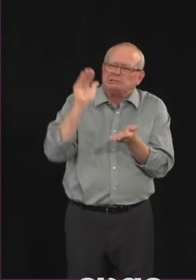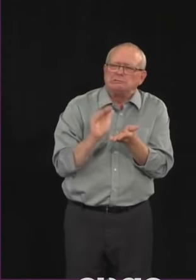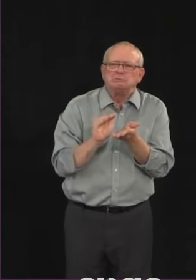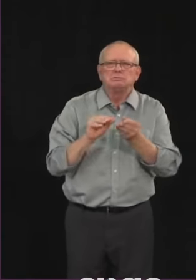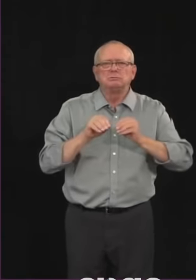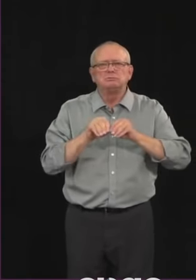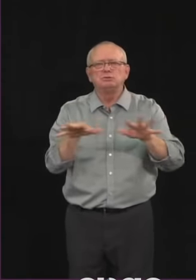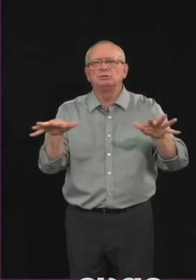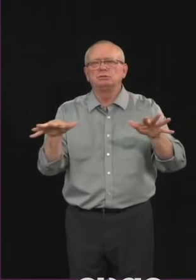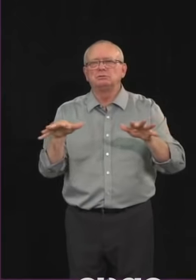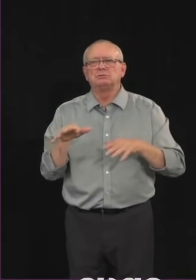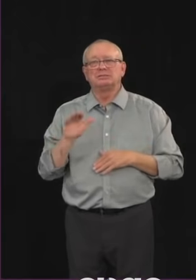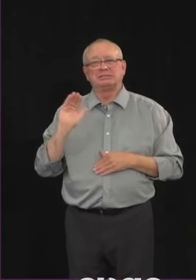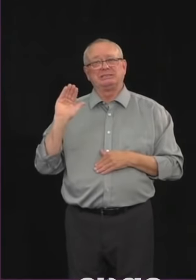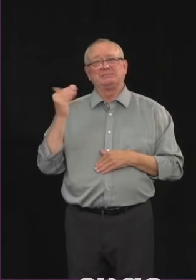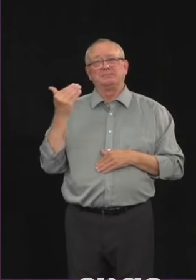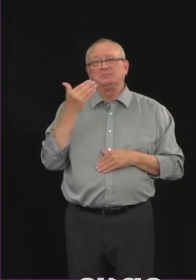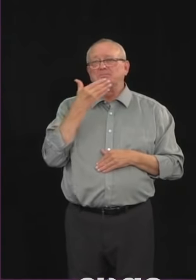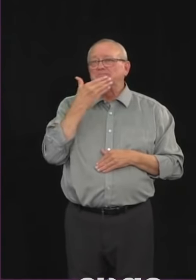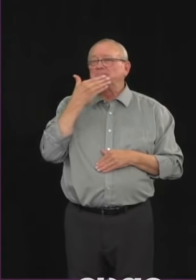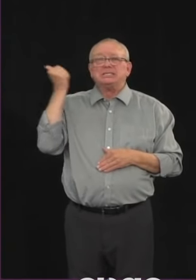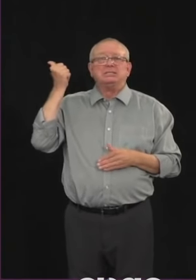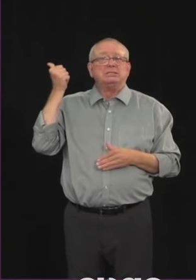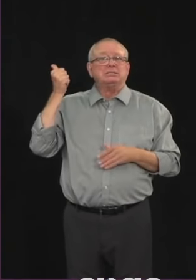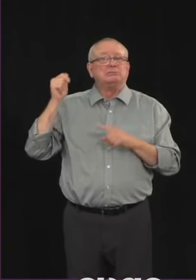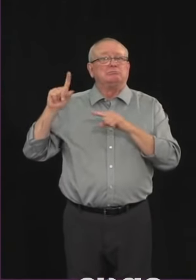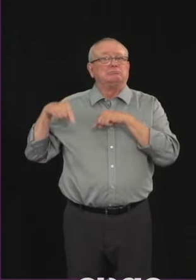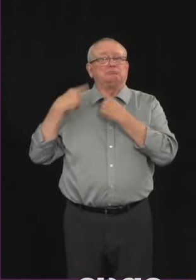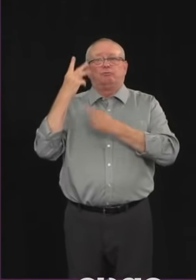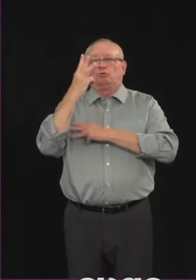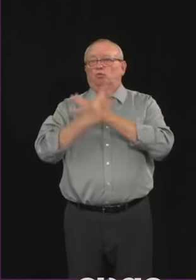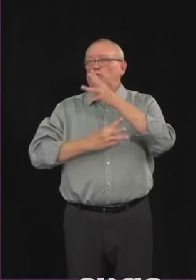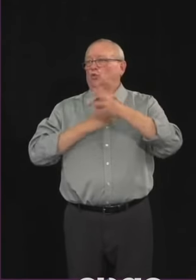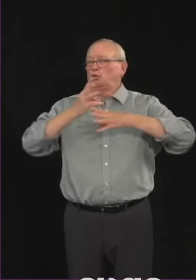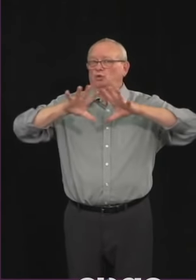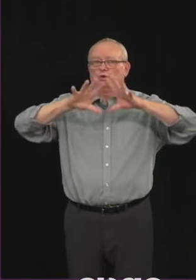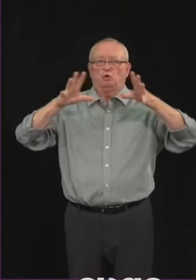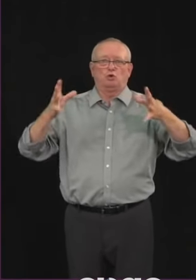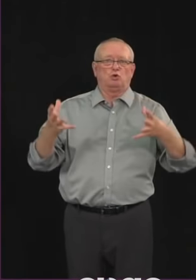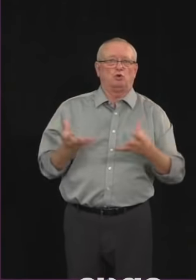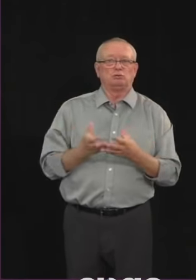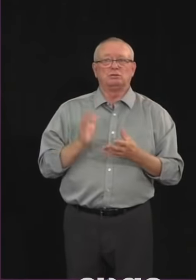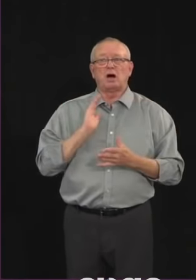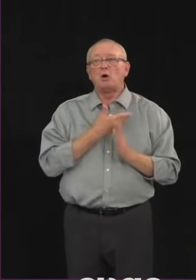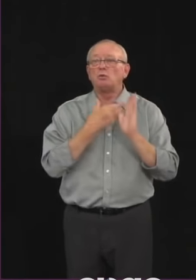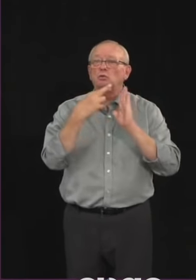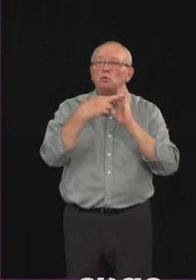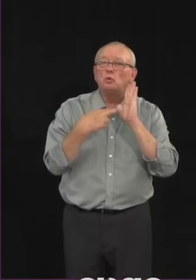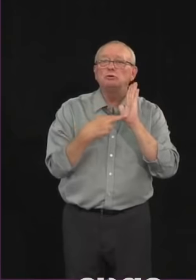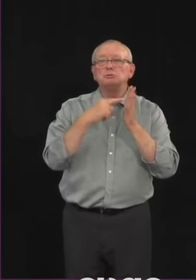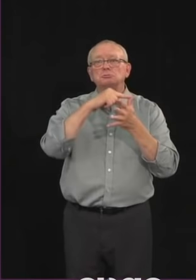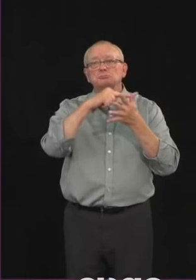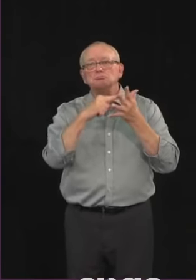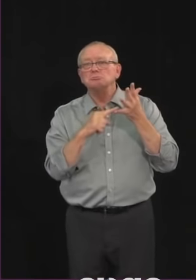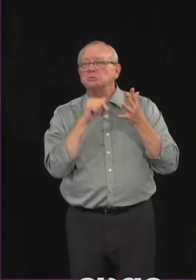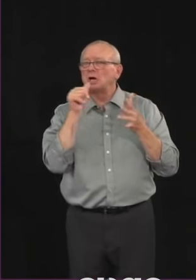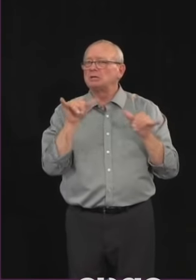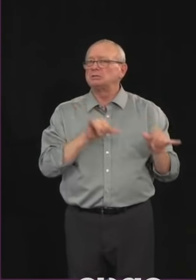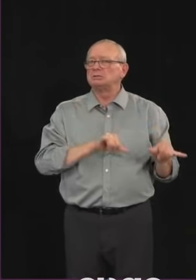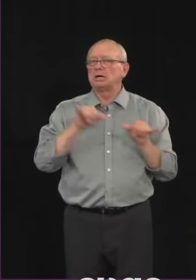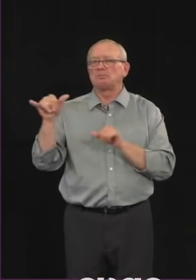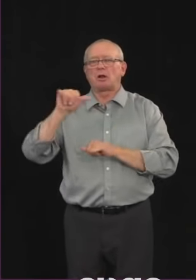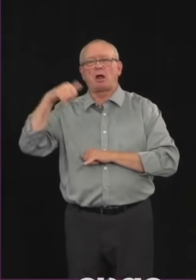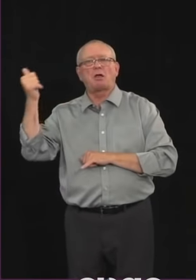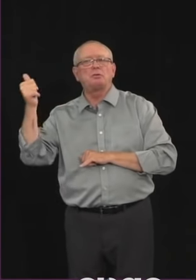than most other places. But it's critical to keep in mind, as the Premier said, our success does not mean that the pandemic has gone away.